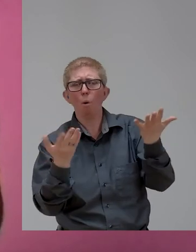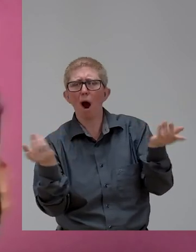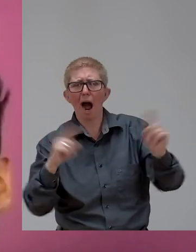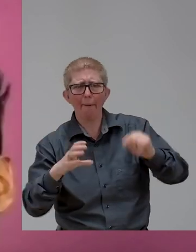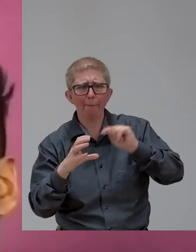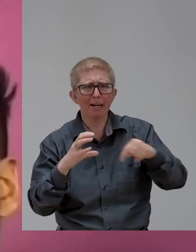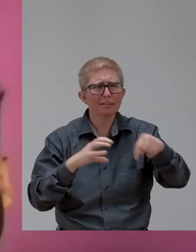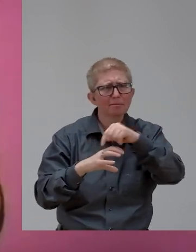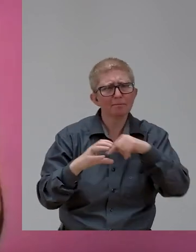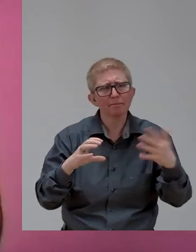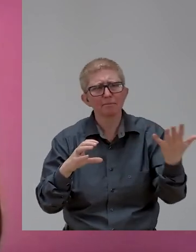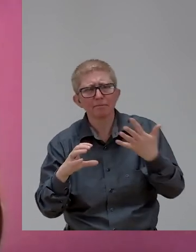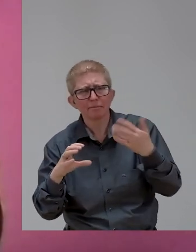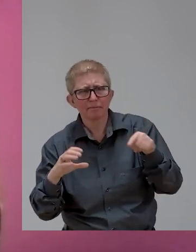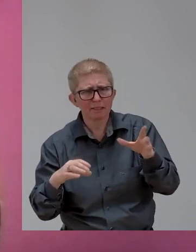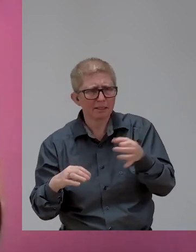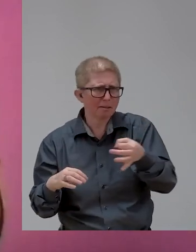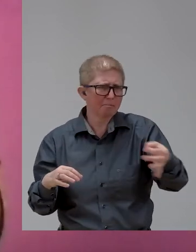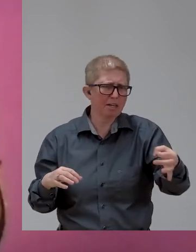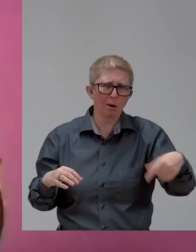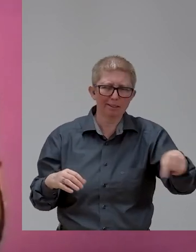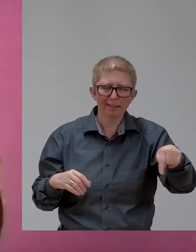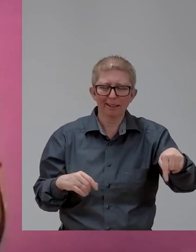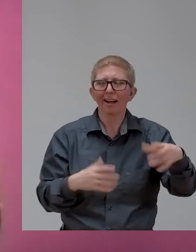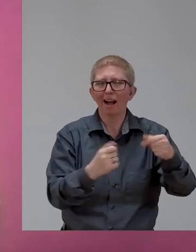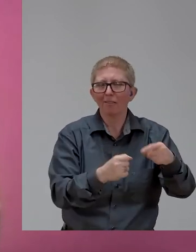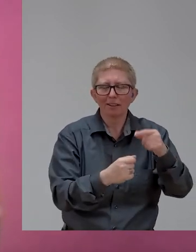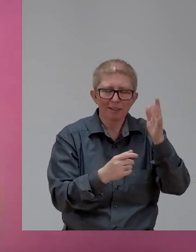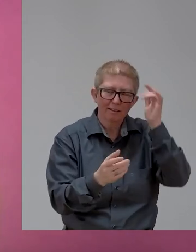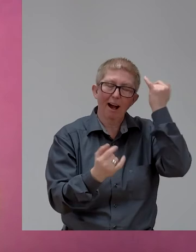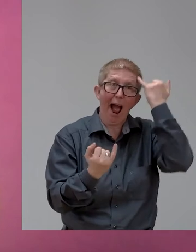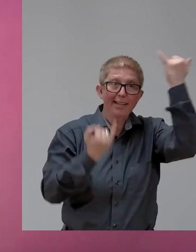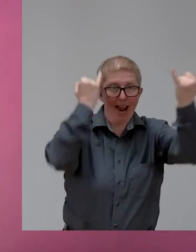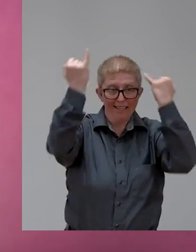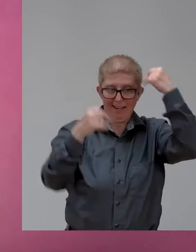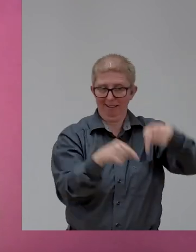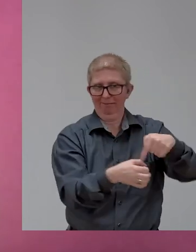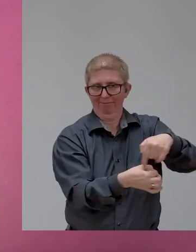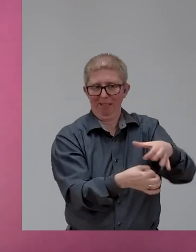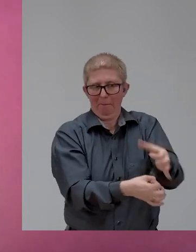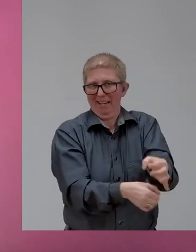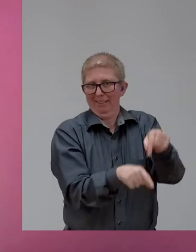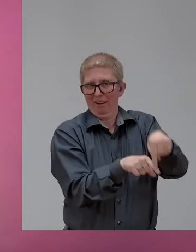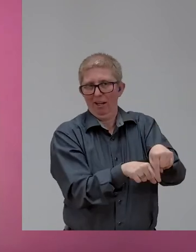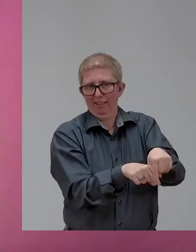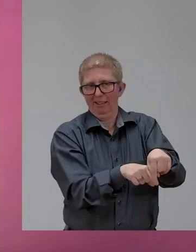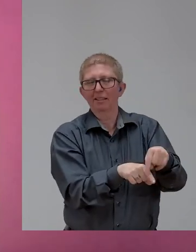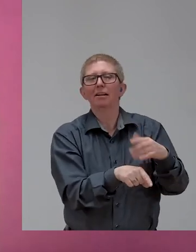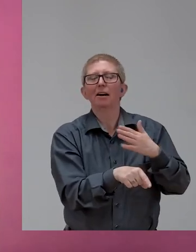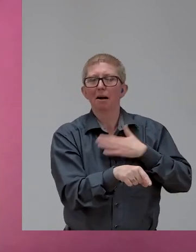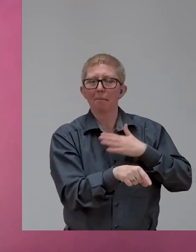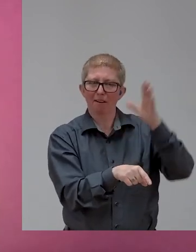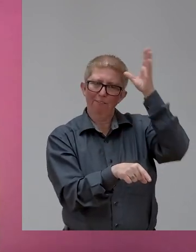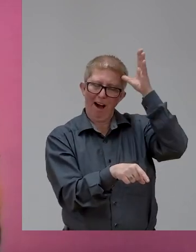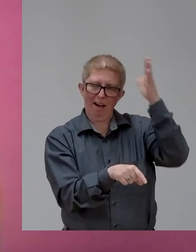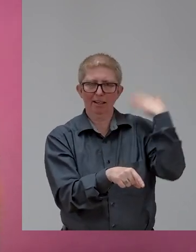And in his eulogy, wanted to talk about life rather than death and why we were born. And one of the phrases